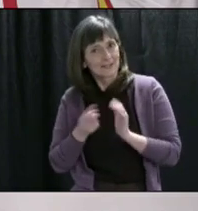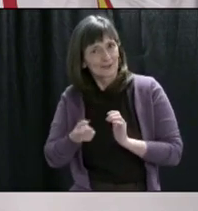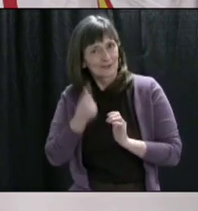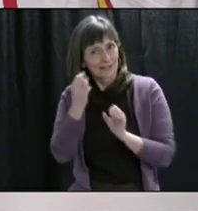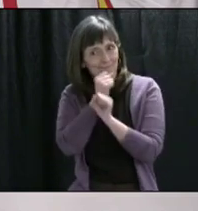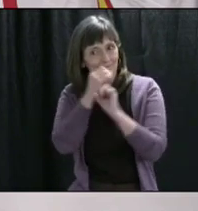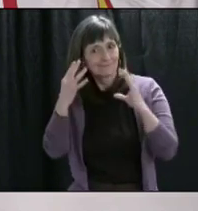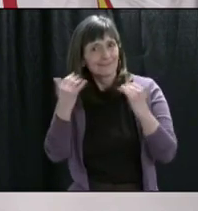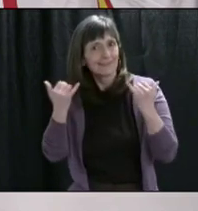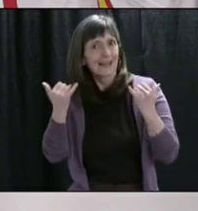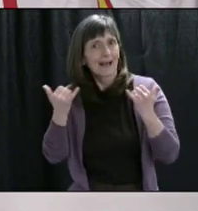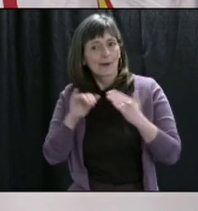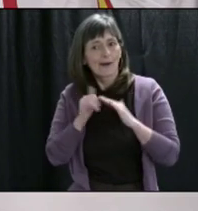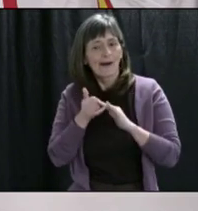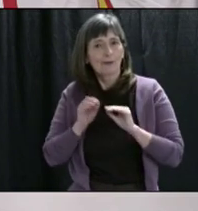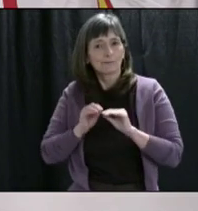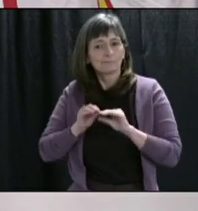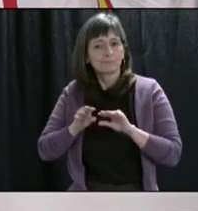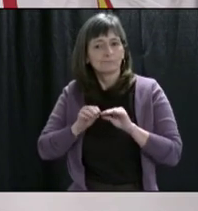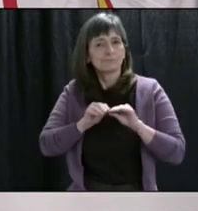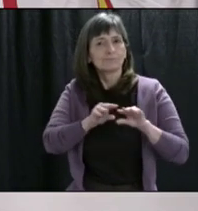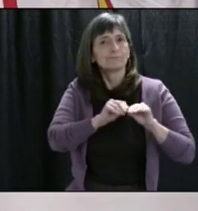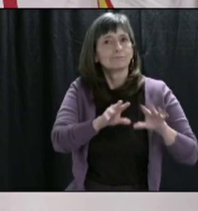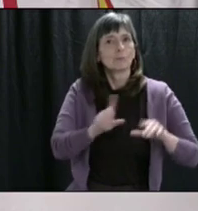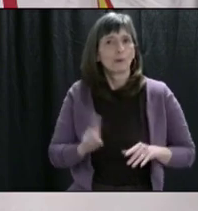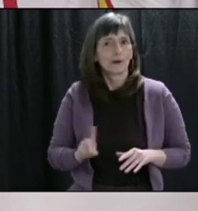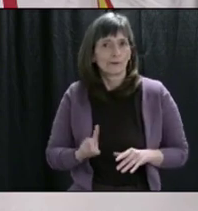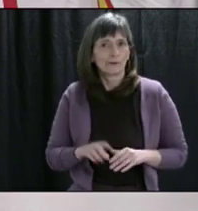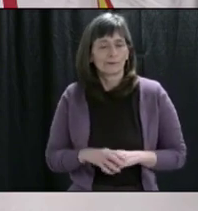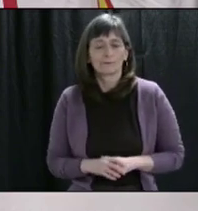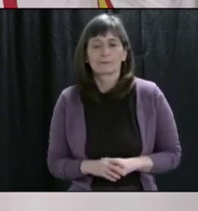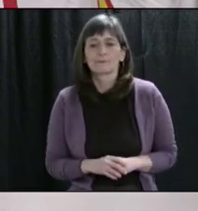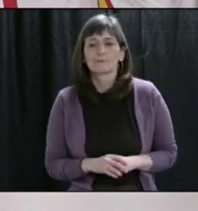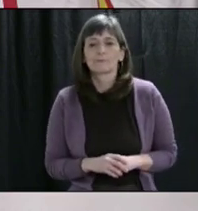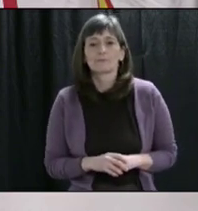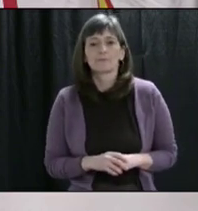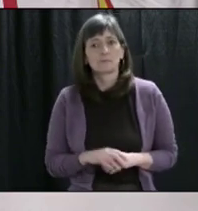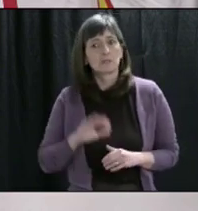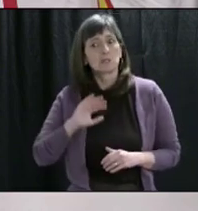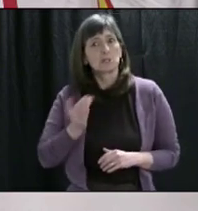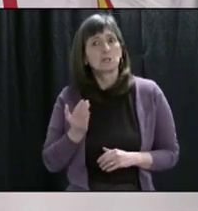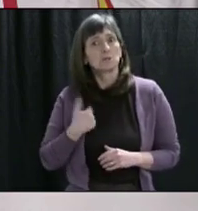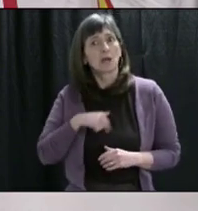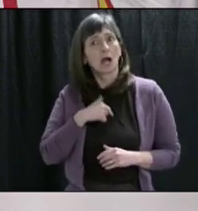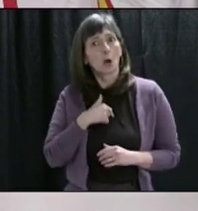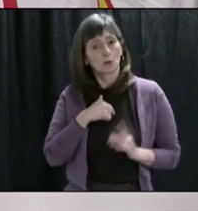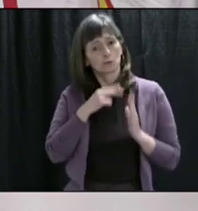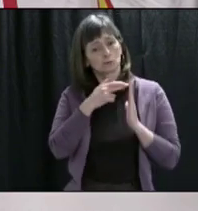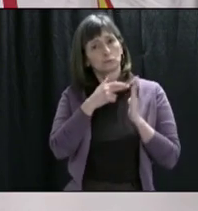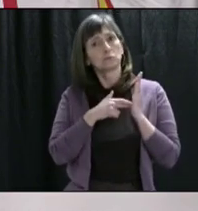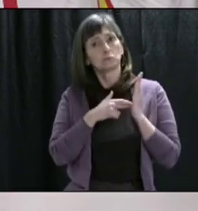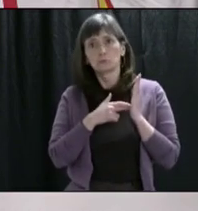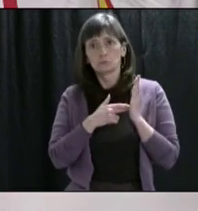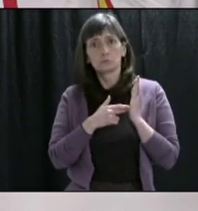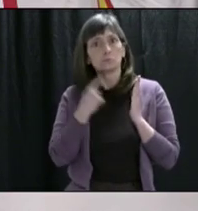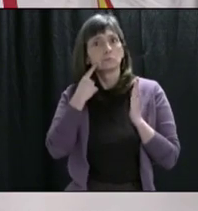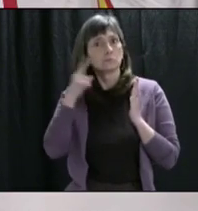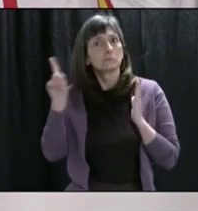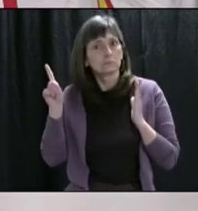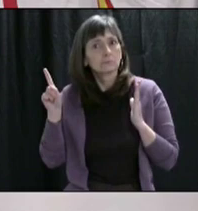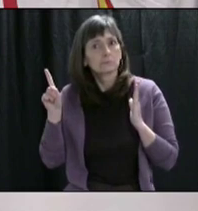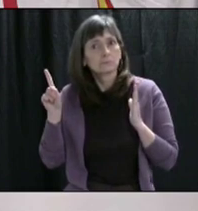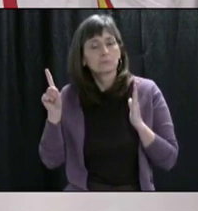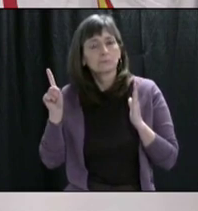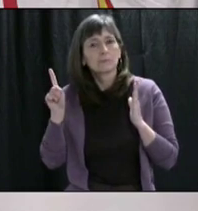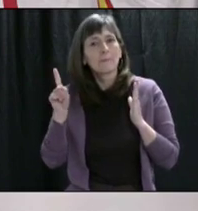-19 is currently progressing in our province. Our intended efforts seem to be working, however, we can also see that if